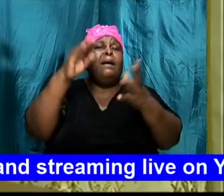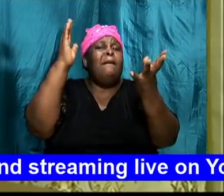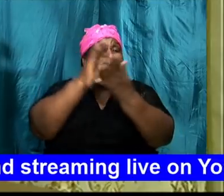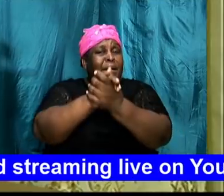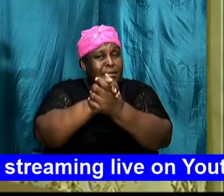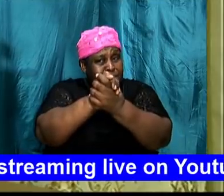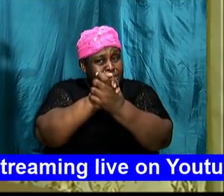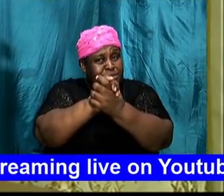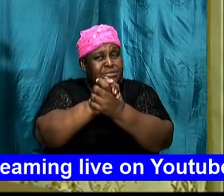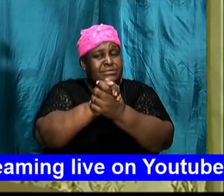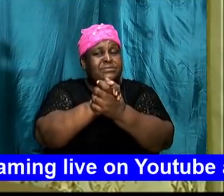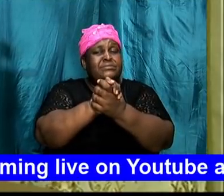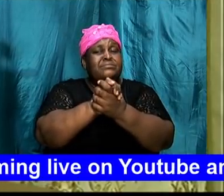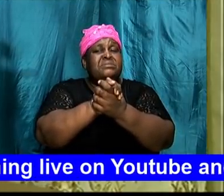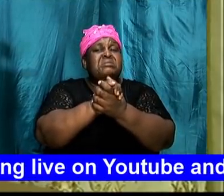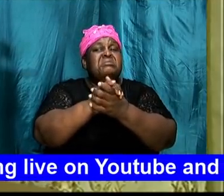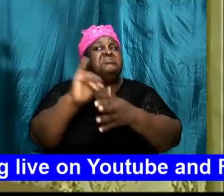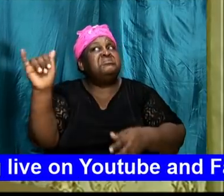result